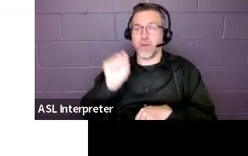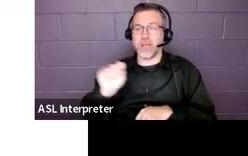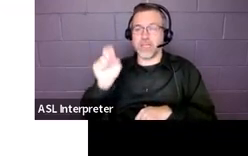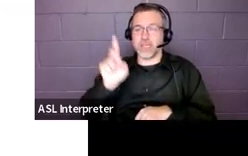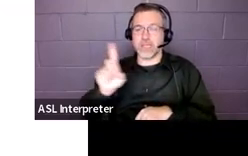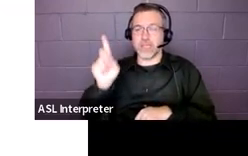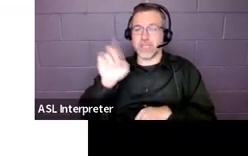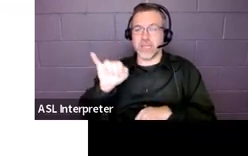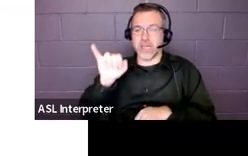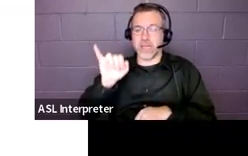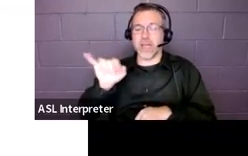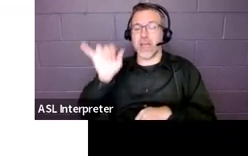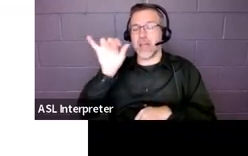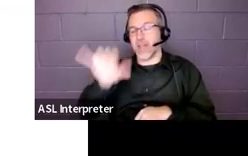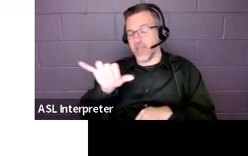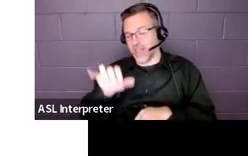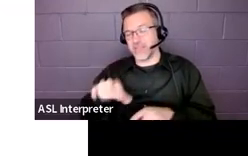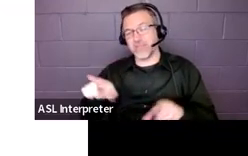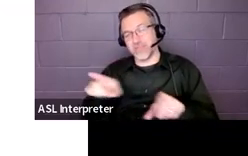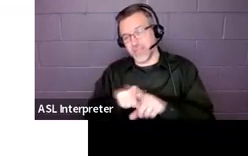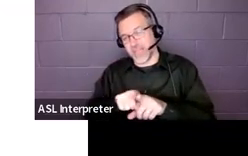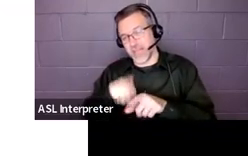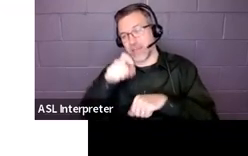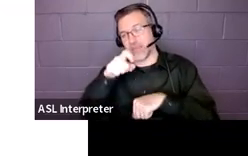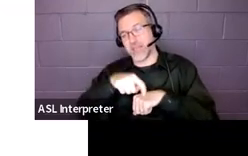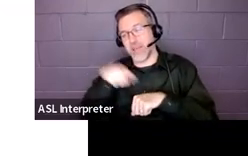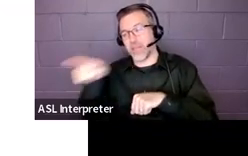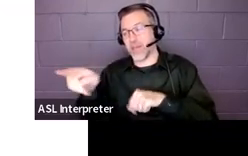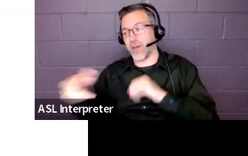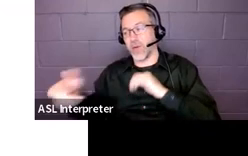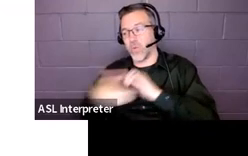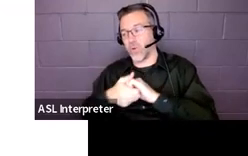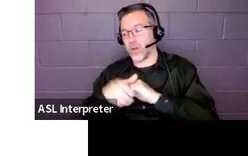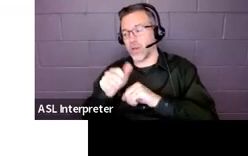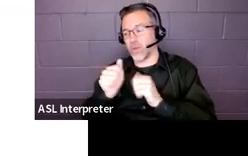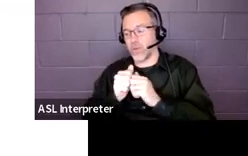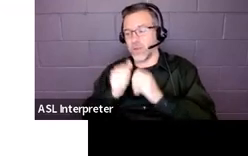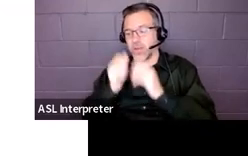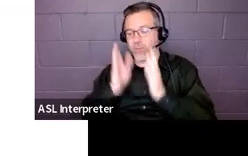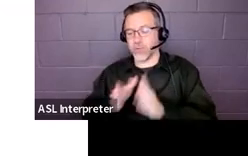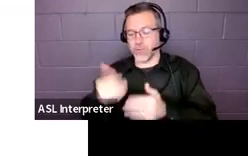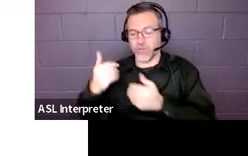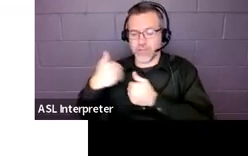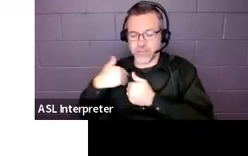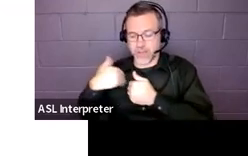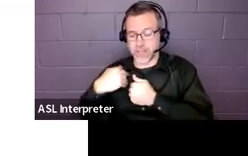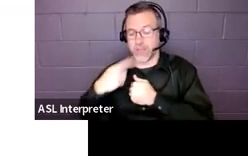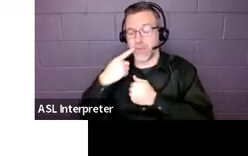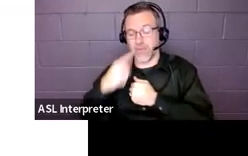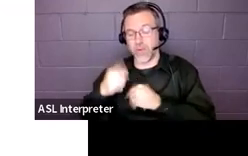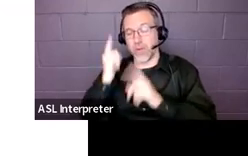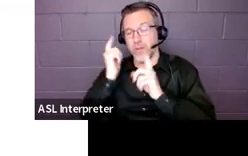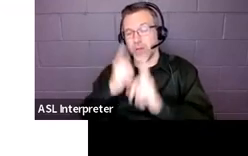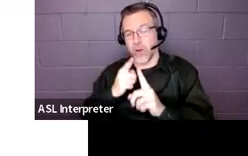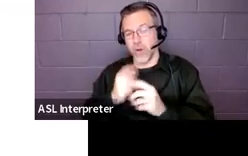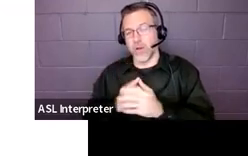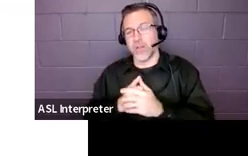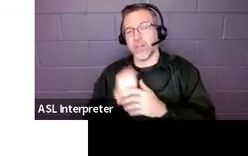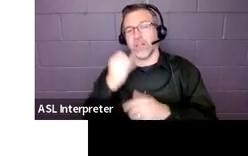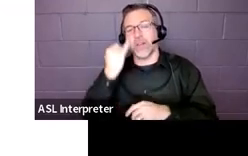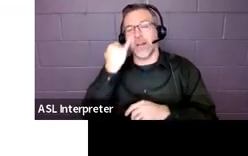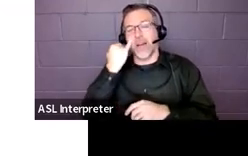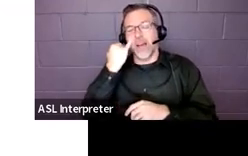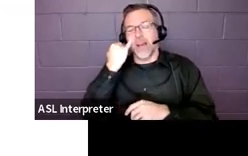with the person responsible on the goal. So if they're just sitting in an